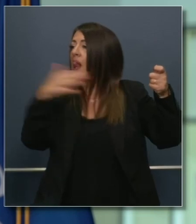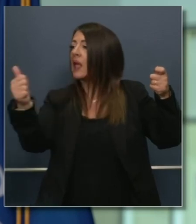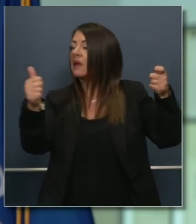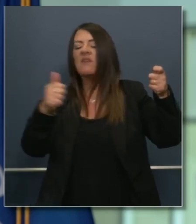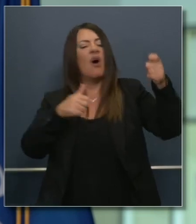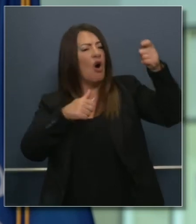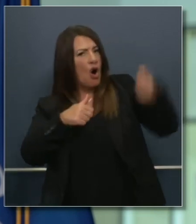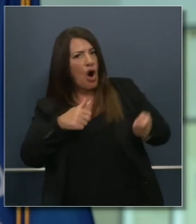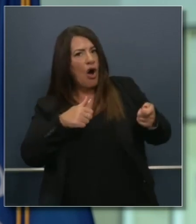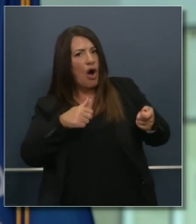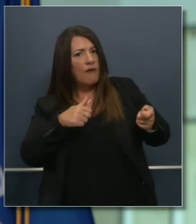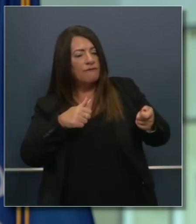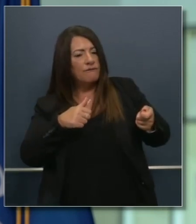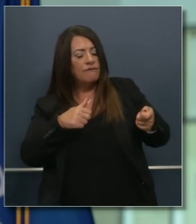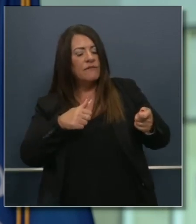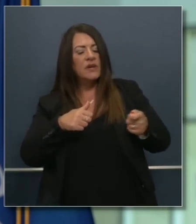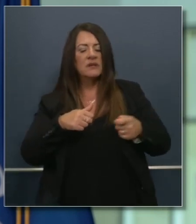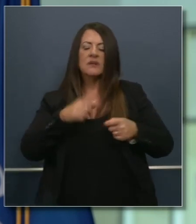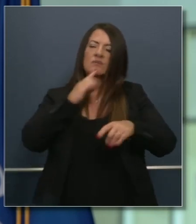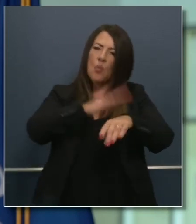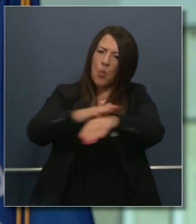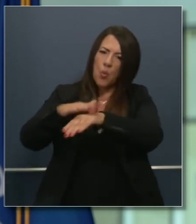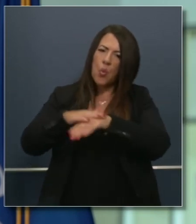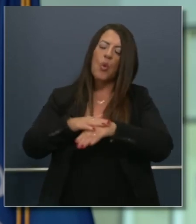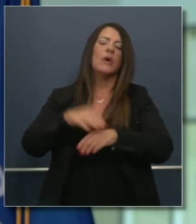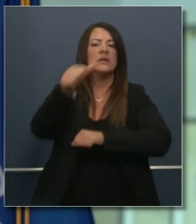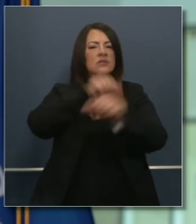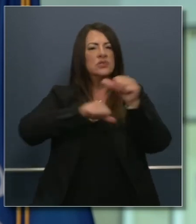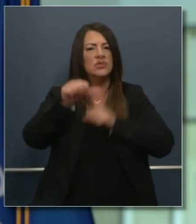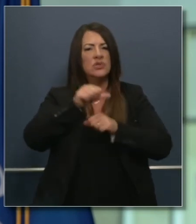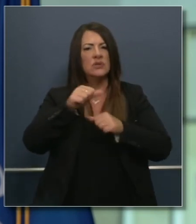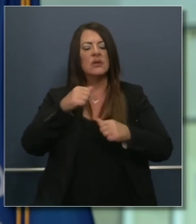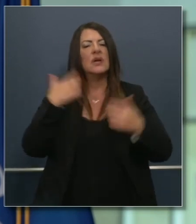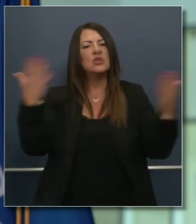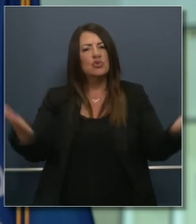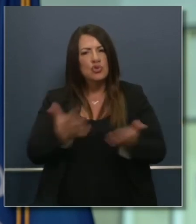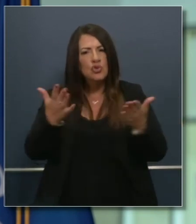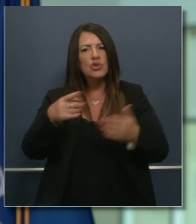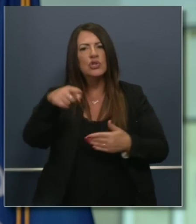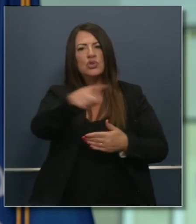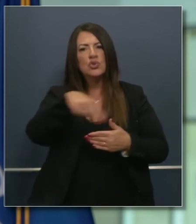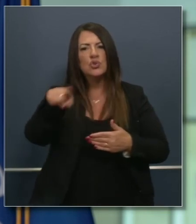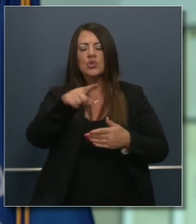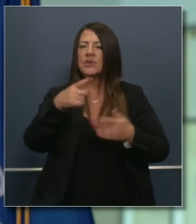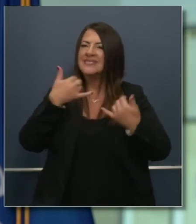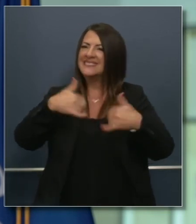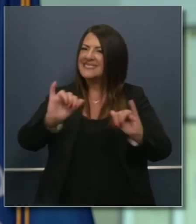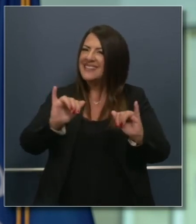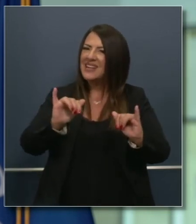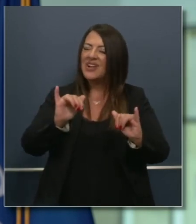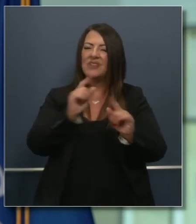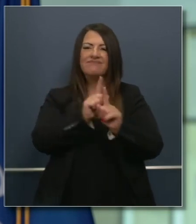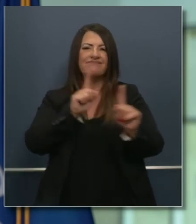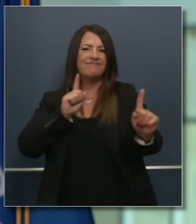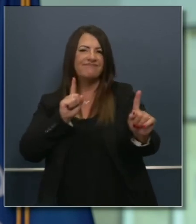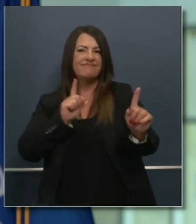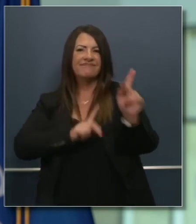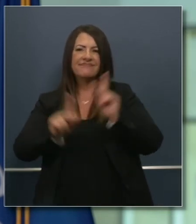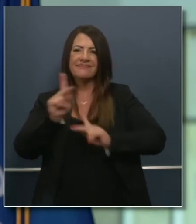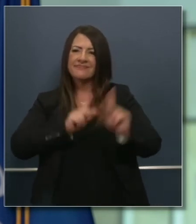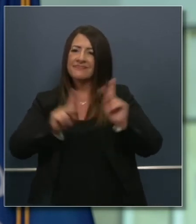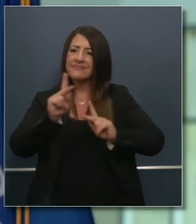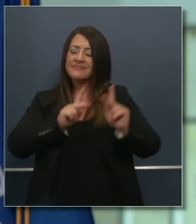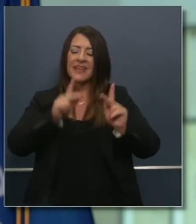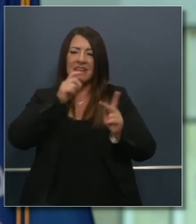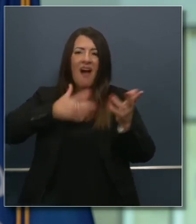When you're out there this weekend, because of those triple-digit temperatures, we encourage you to physically distance, avoid as much mixing as you possibly